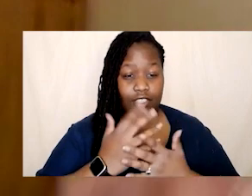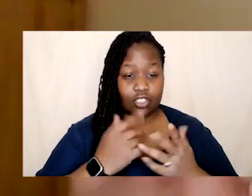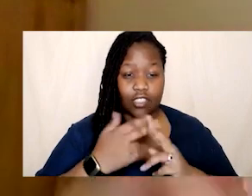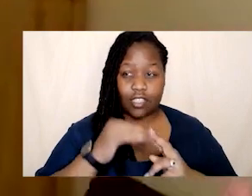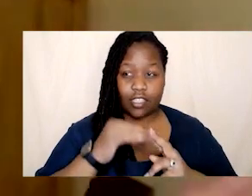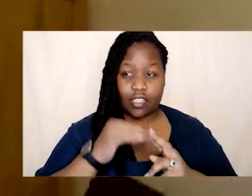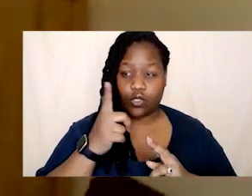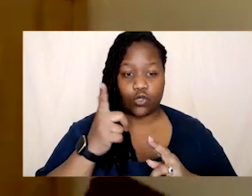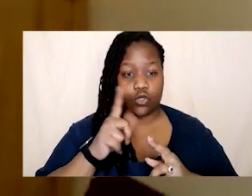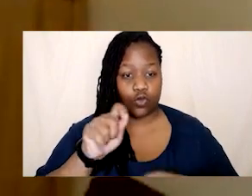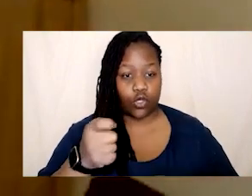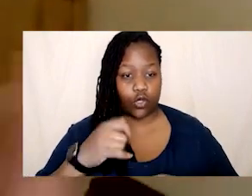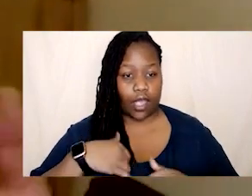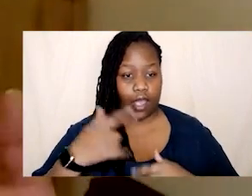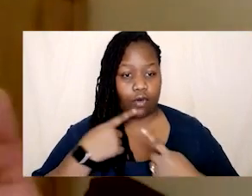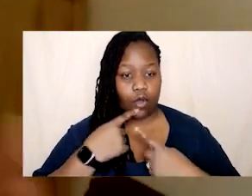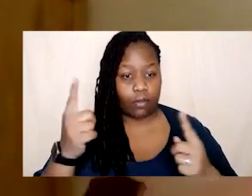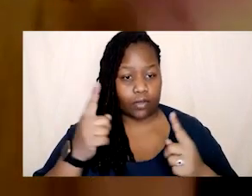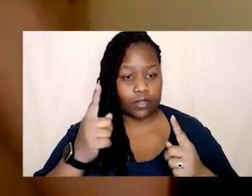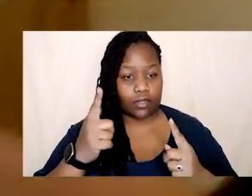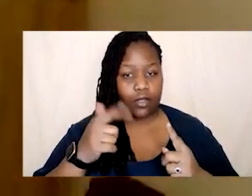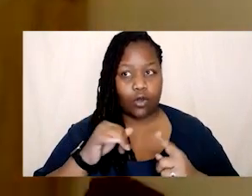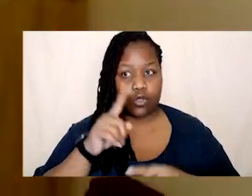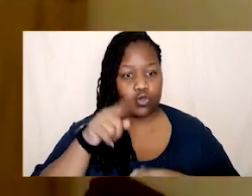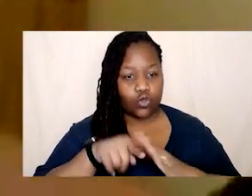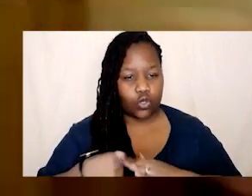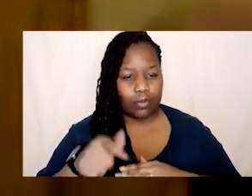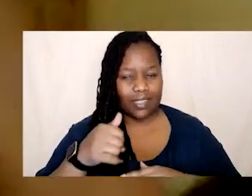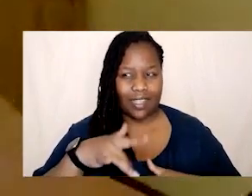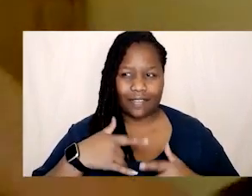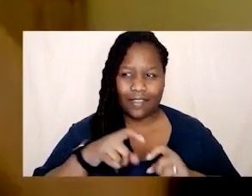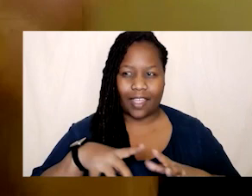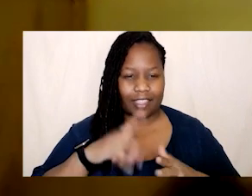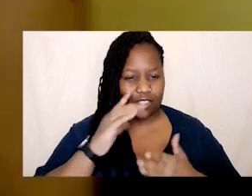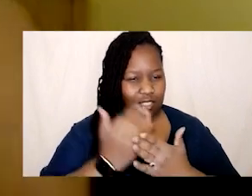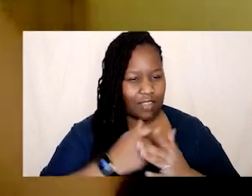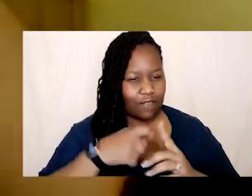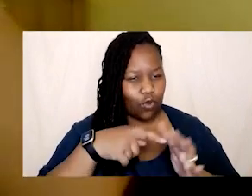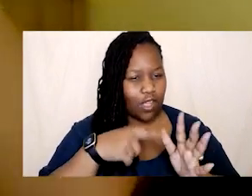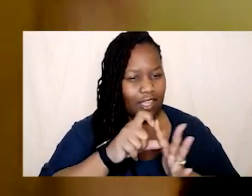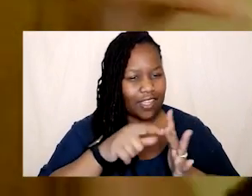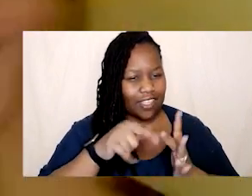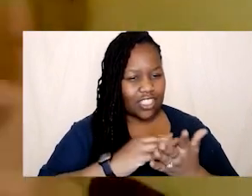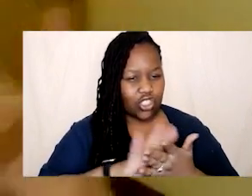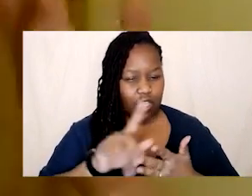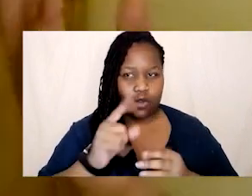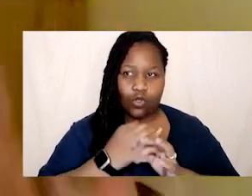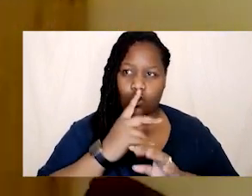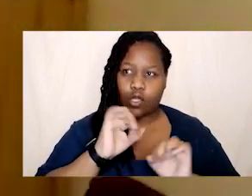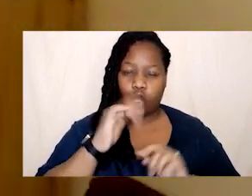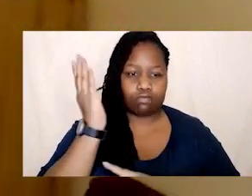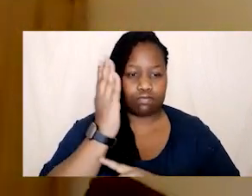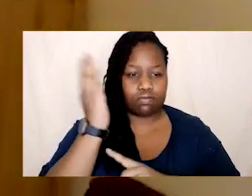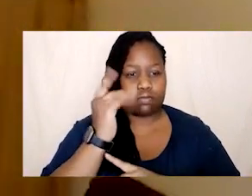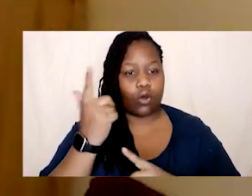on our youtube i don't think that's safe for khadija who's doing all of you know her kind of talks on imperialism and white supremacy